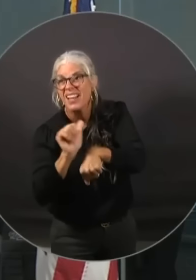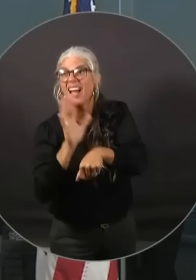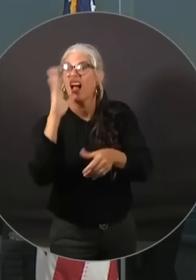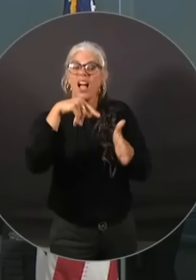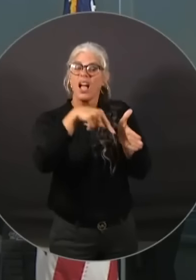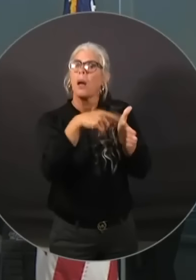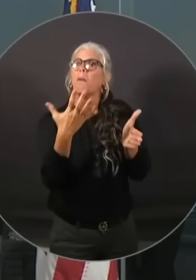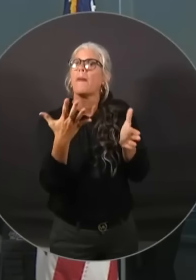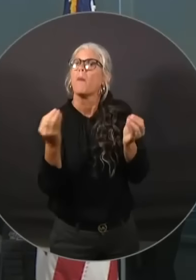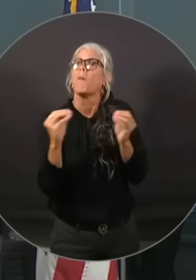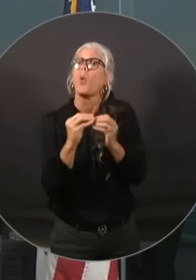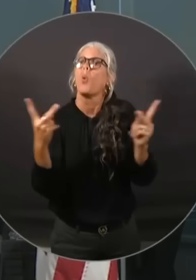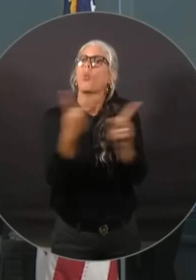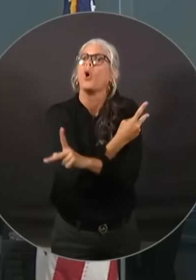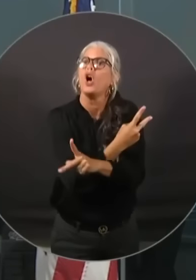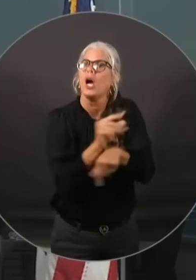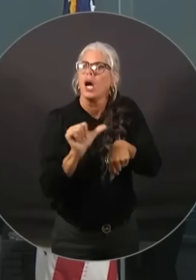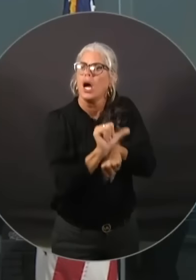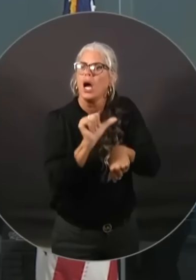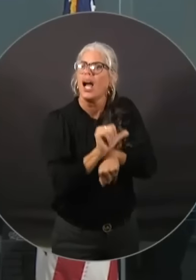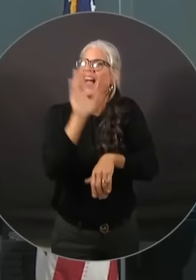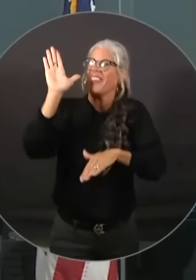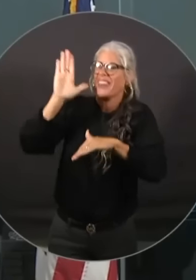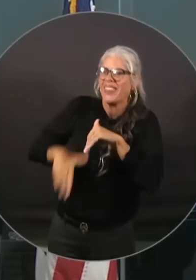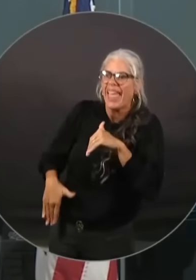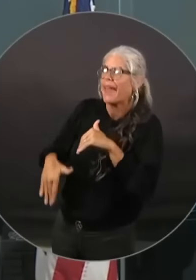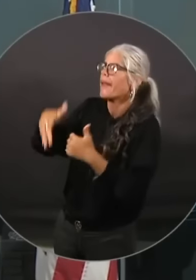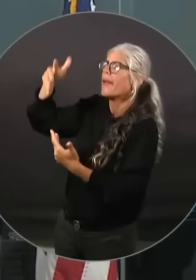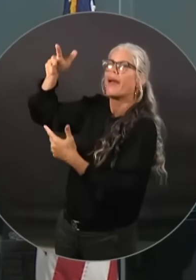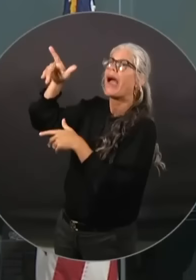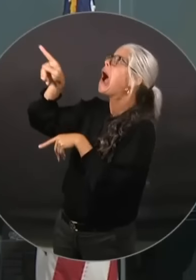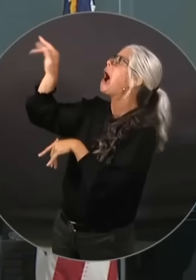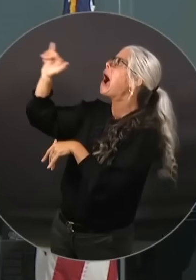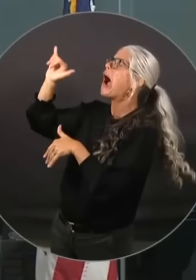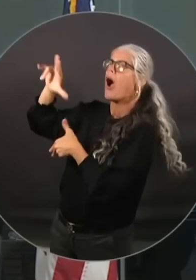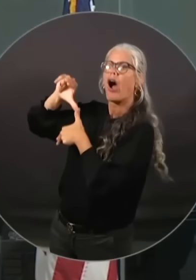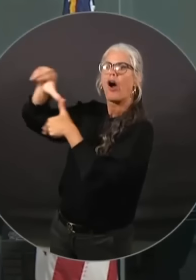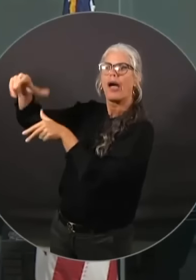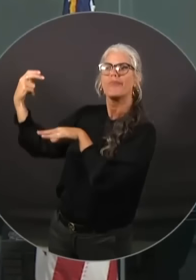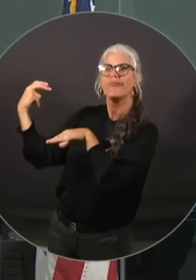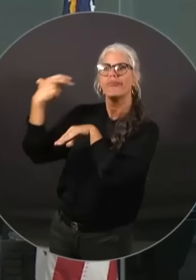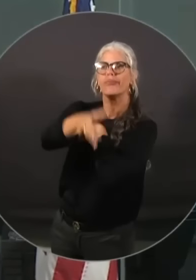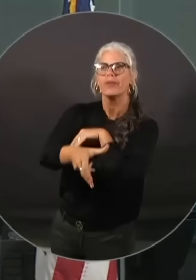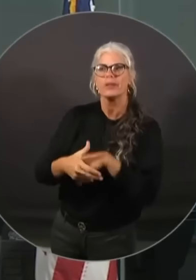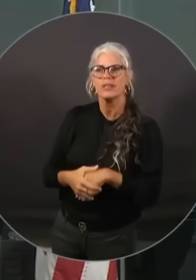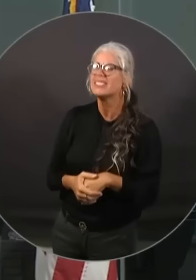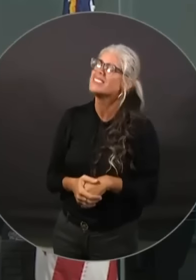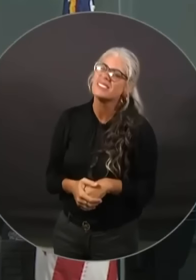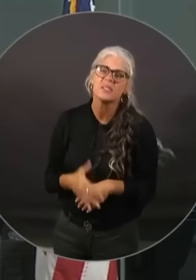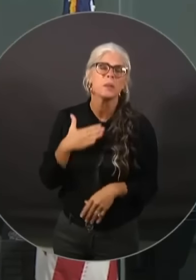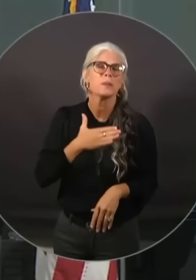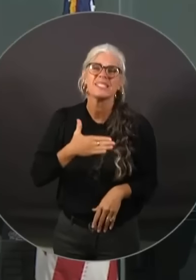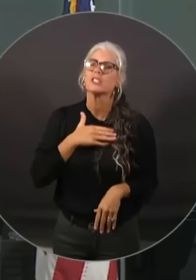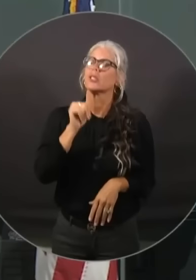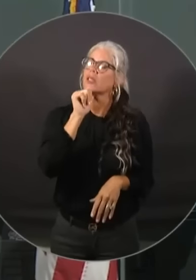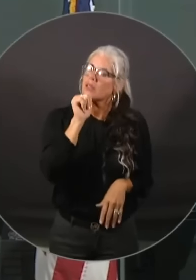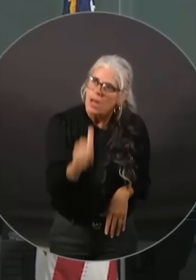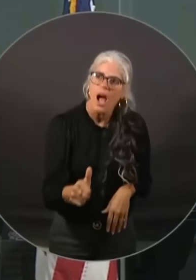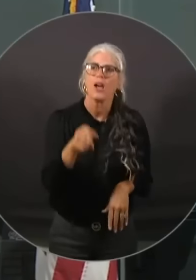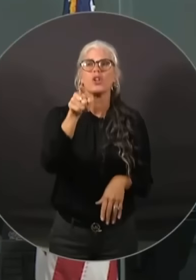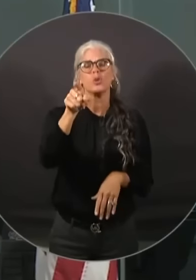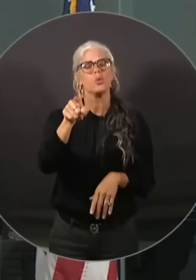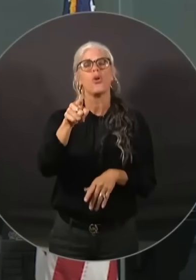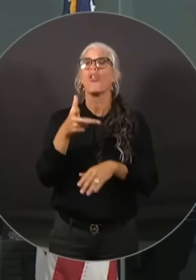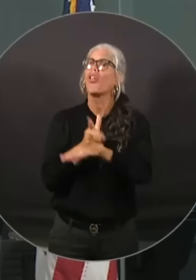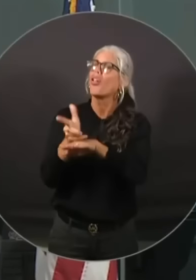some of the other aspects of these storms uh so so just please take the adequate precautions uh don't try to